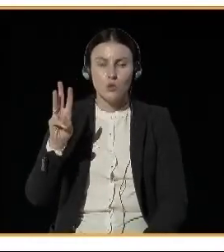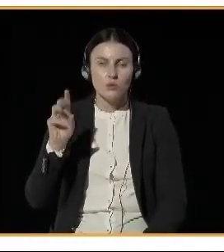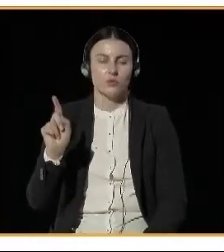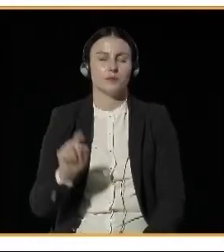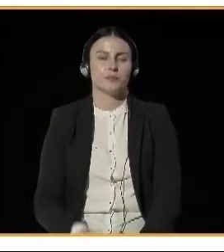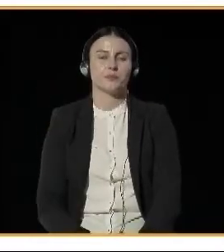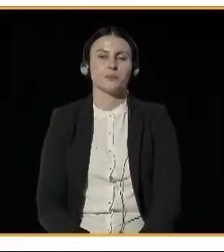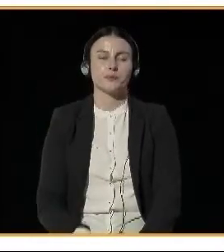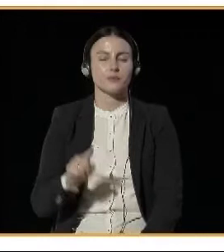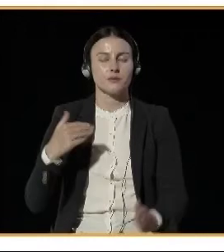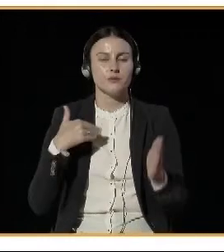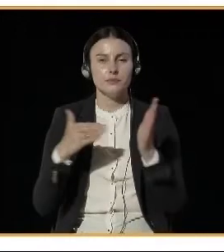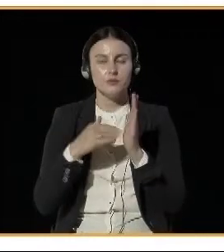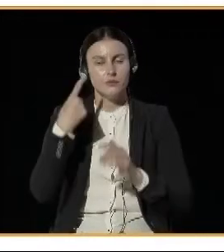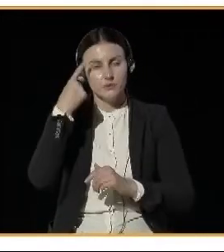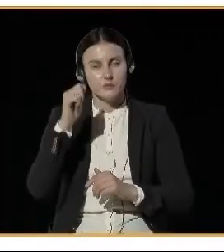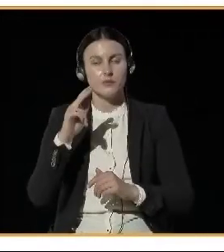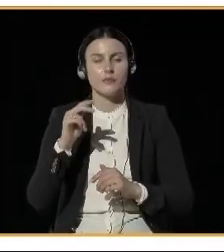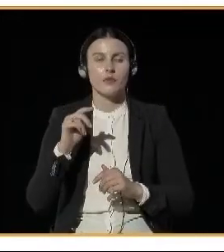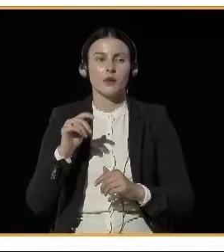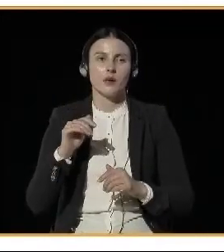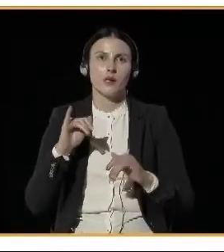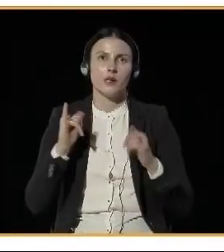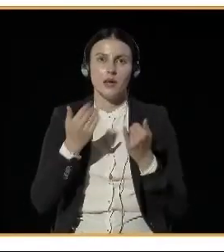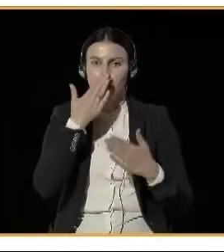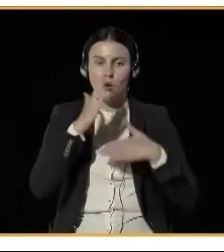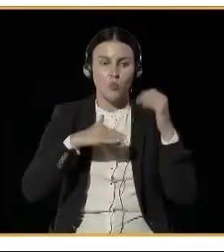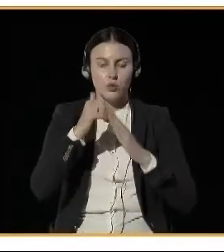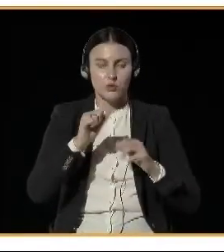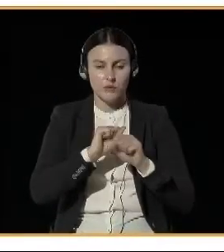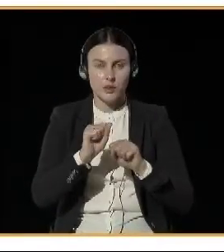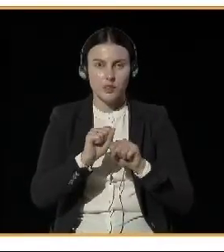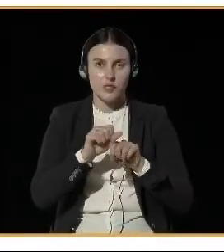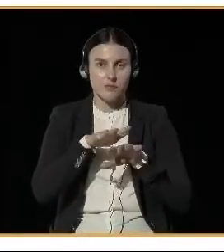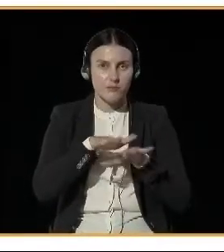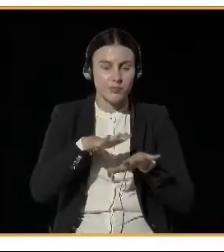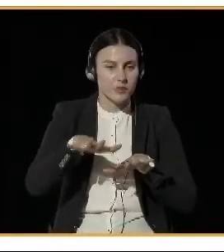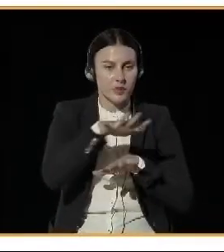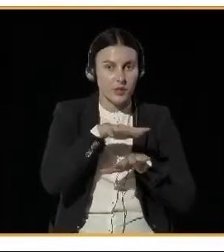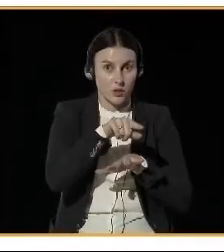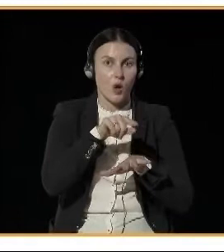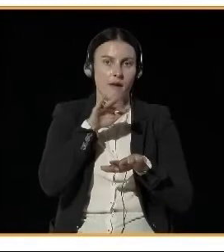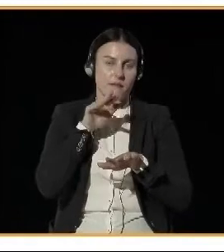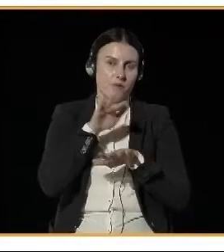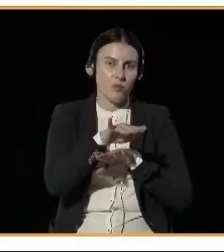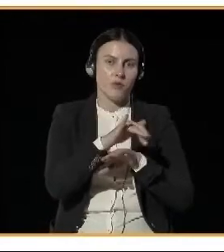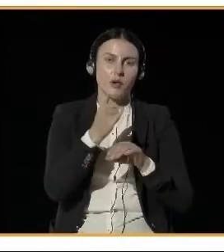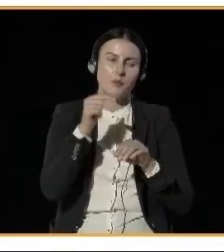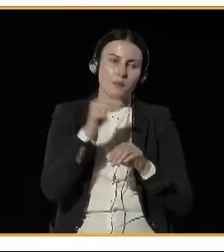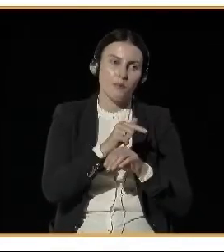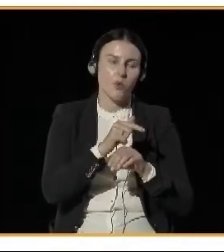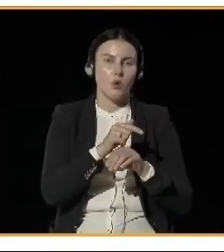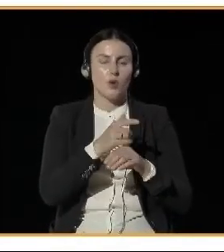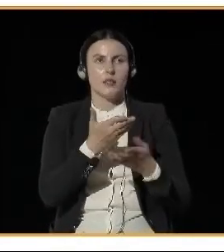concerning the type of buildings or activities that you are allowed to set up. This is